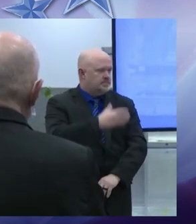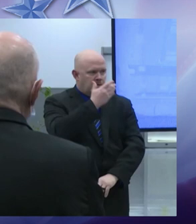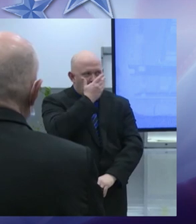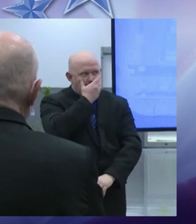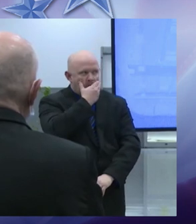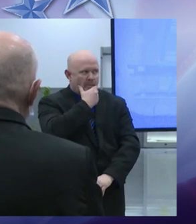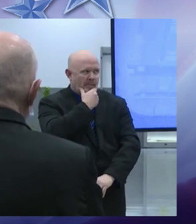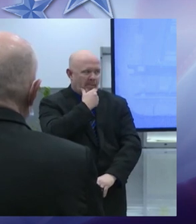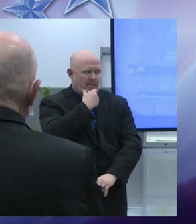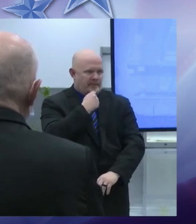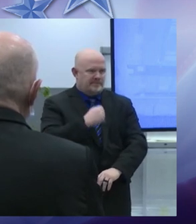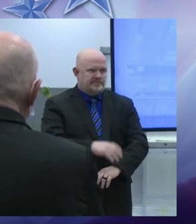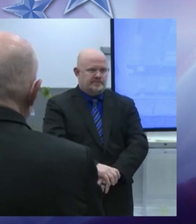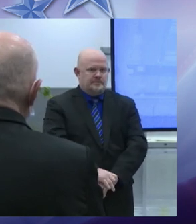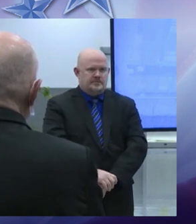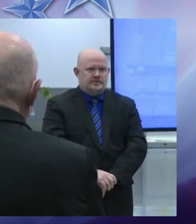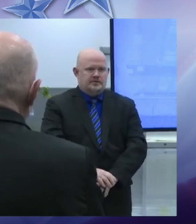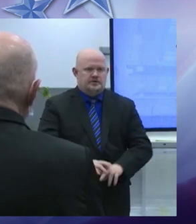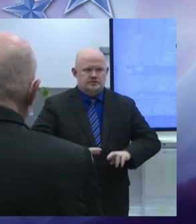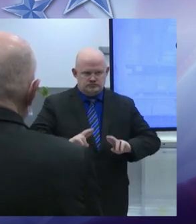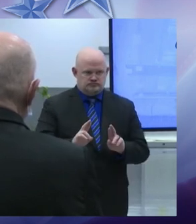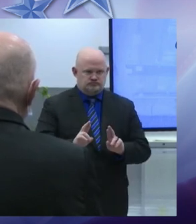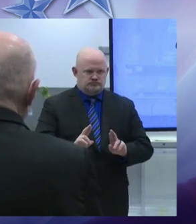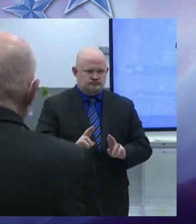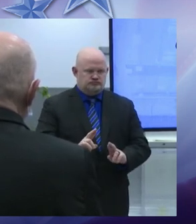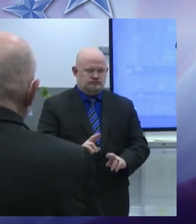And raise your cap.